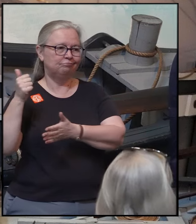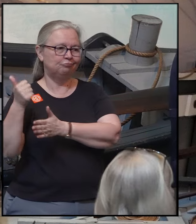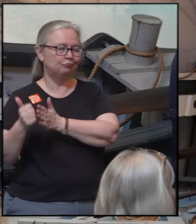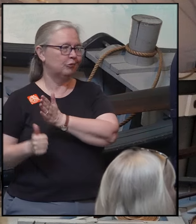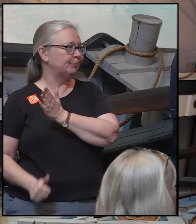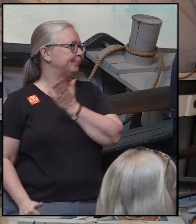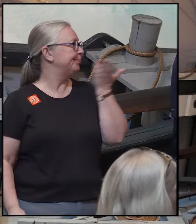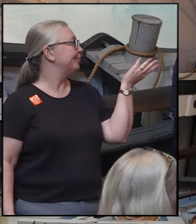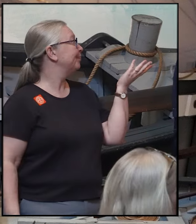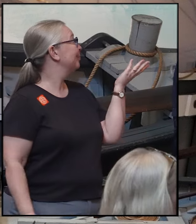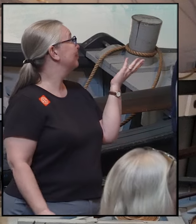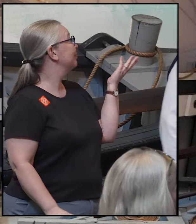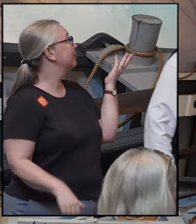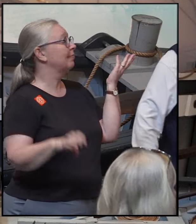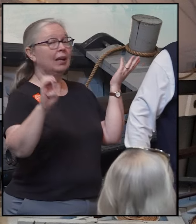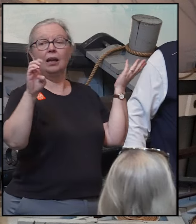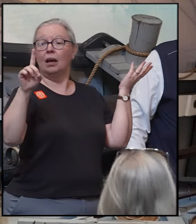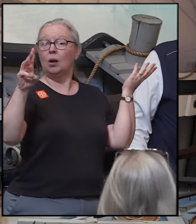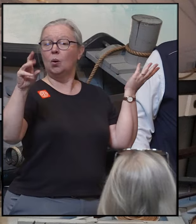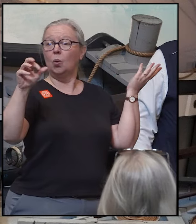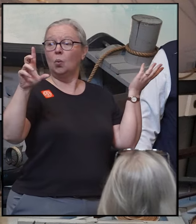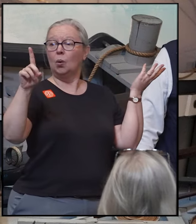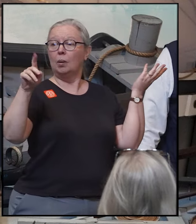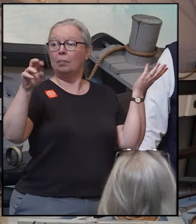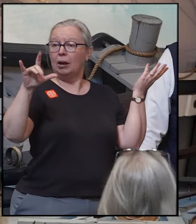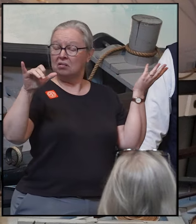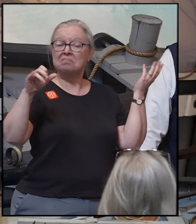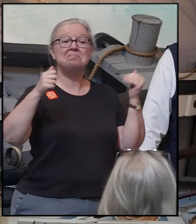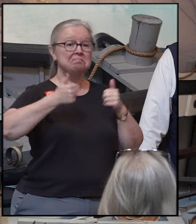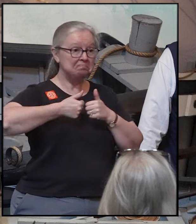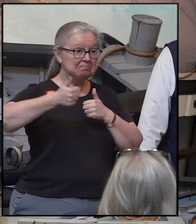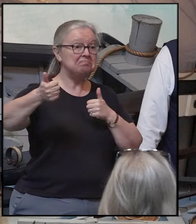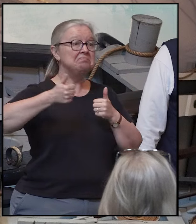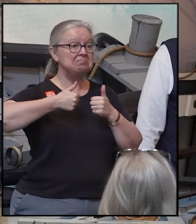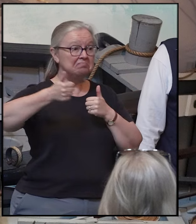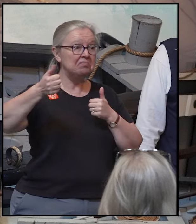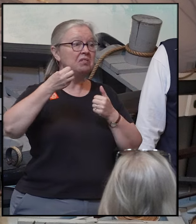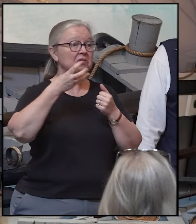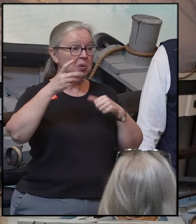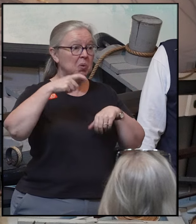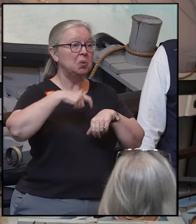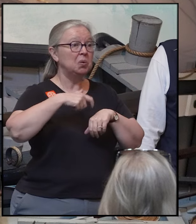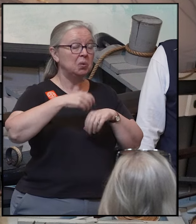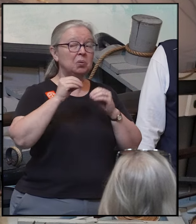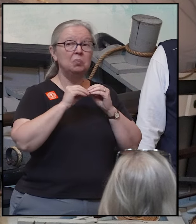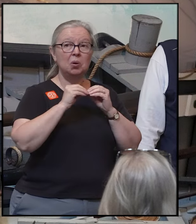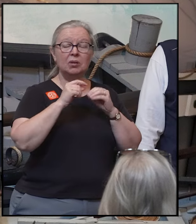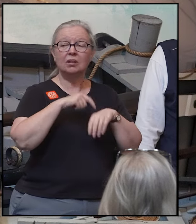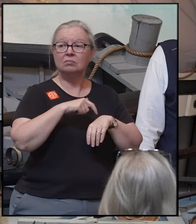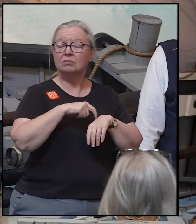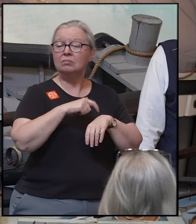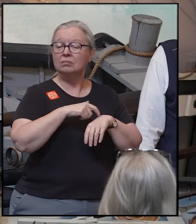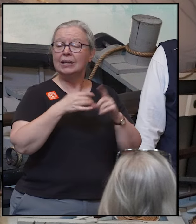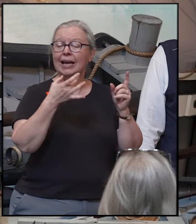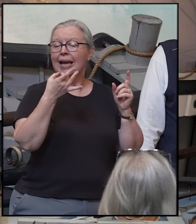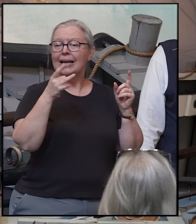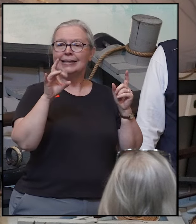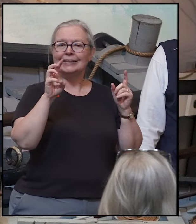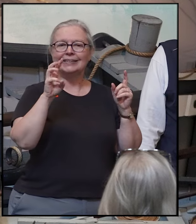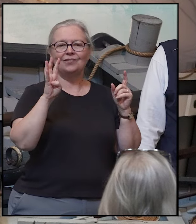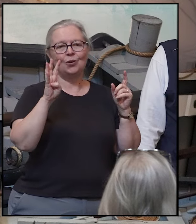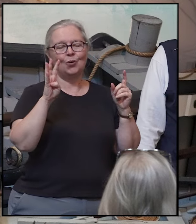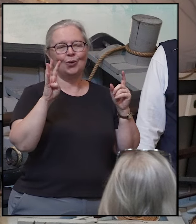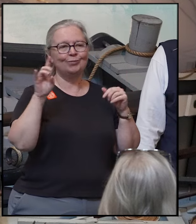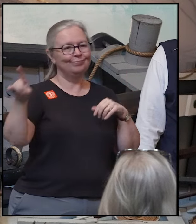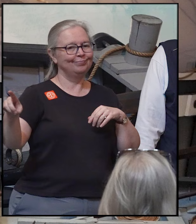As for the Edward Carey, it made several more trips up until 1864 when the Confederate Navy